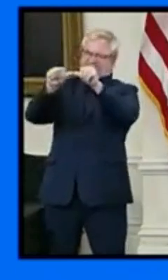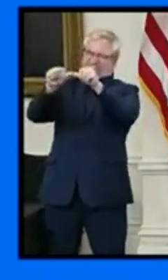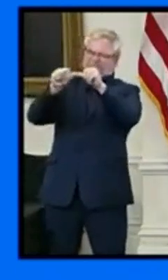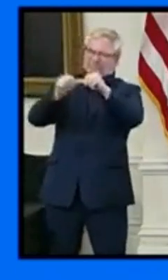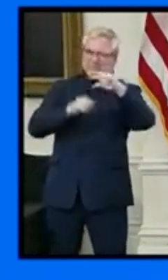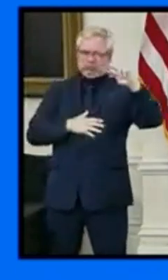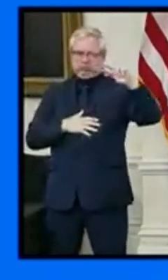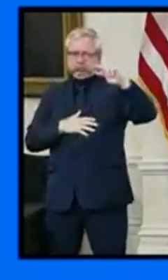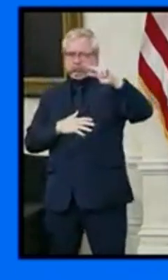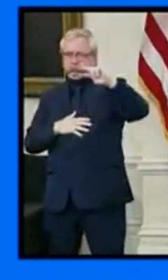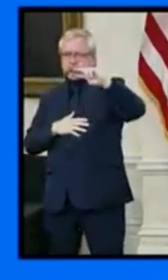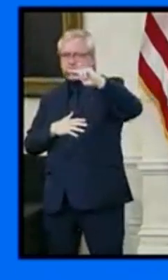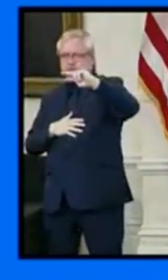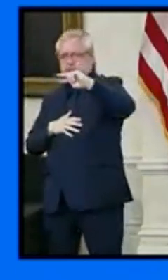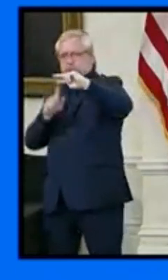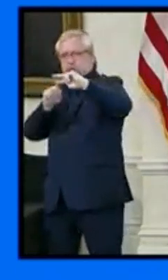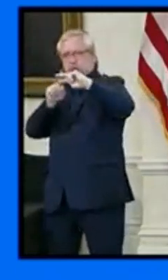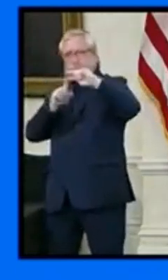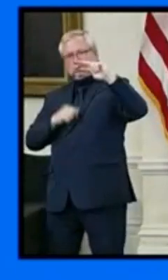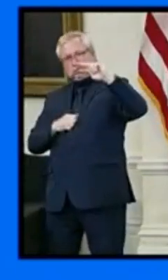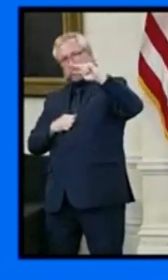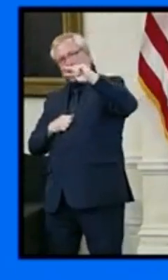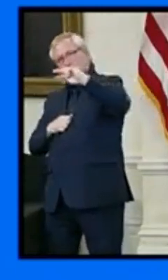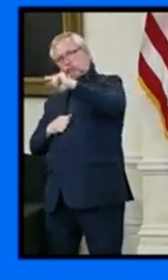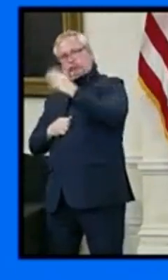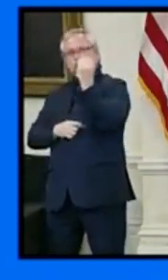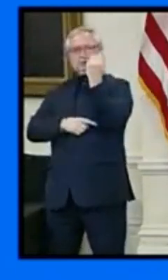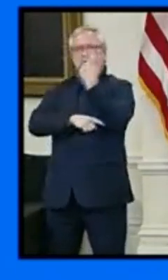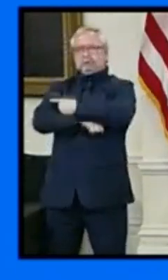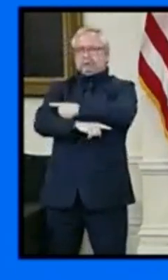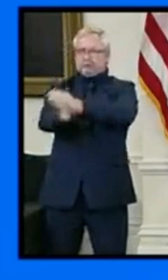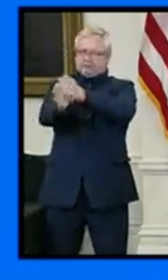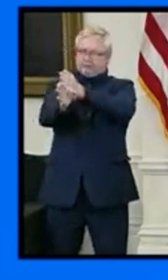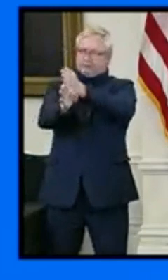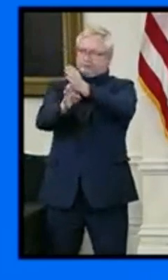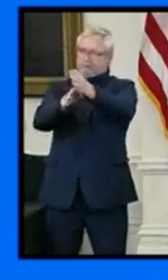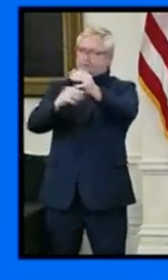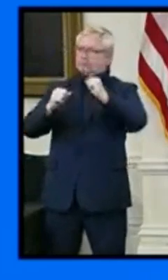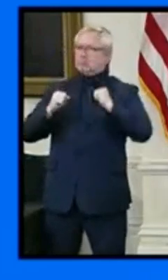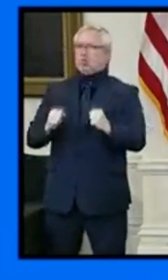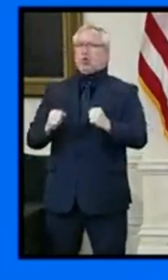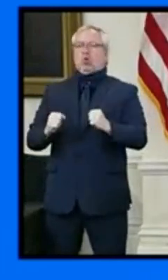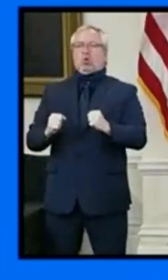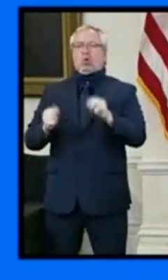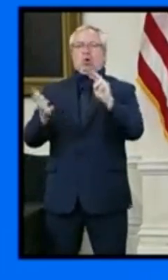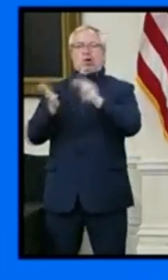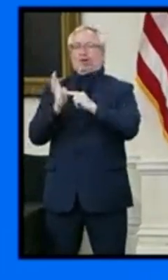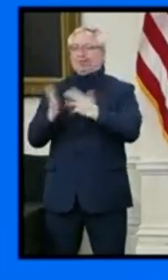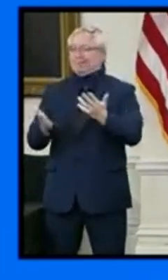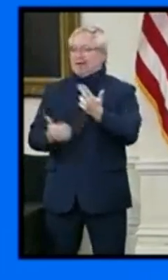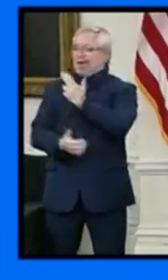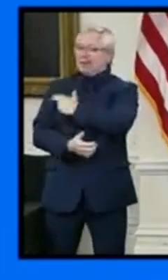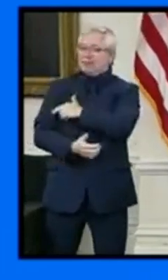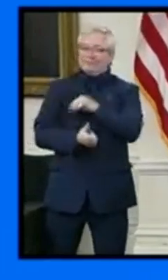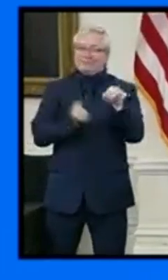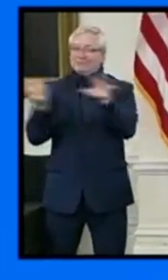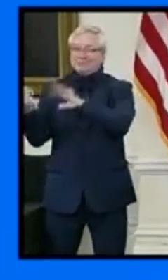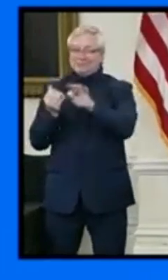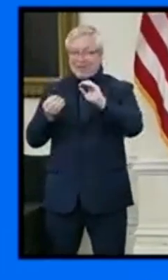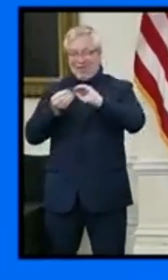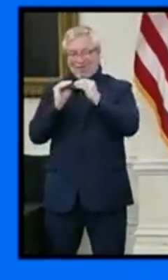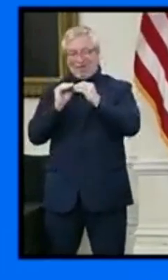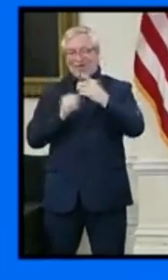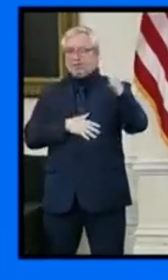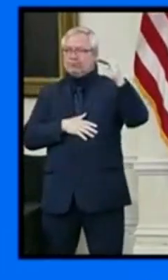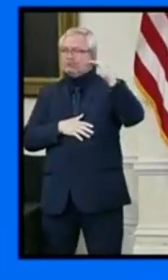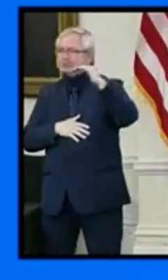numbers. The number of coronavirus hospitalizations is down from two weeks ago. The number of